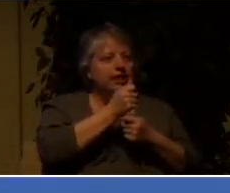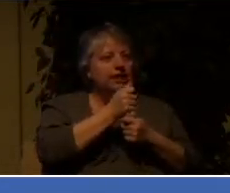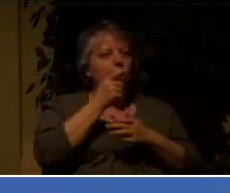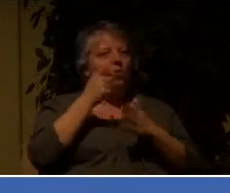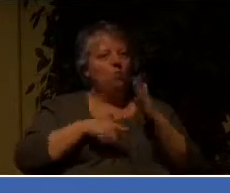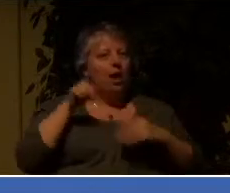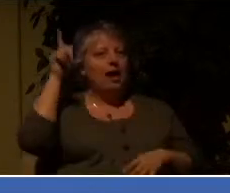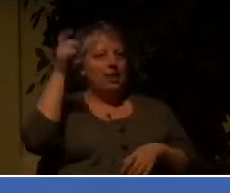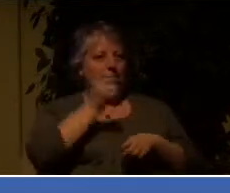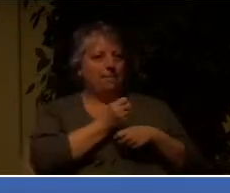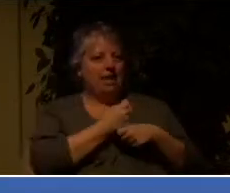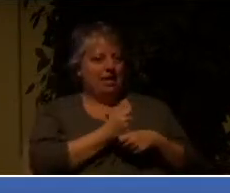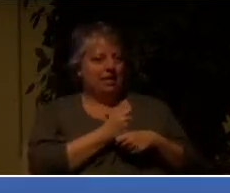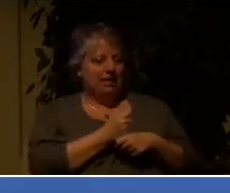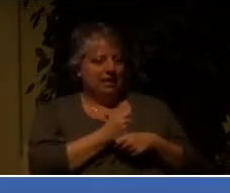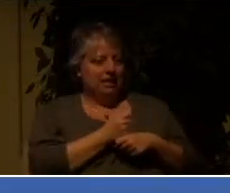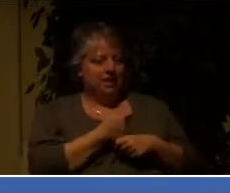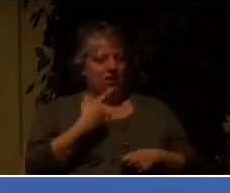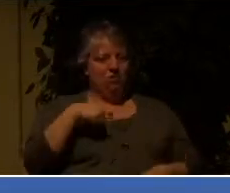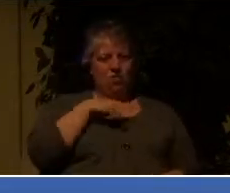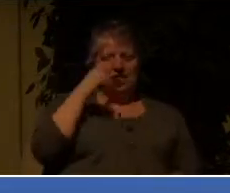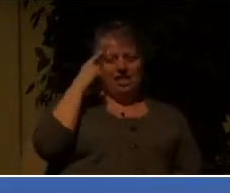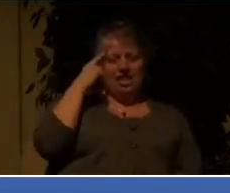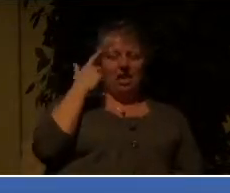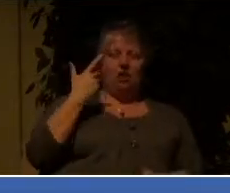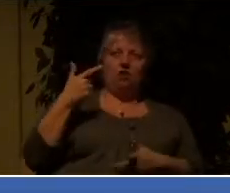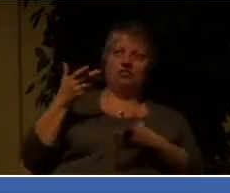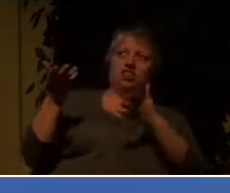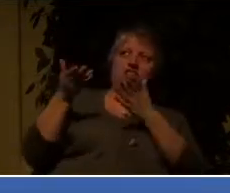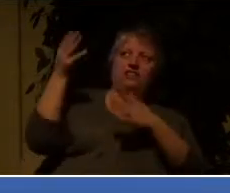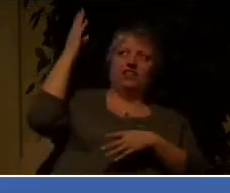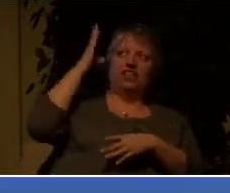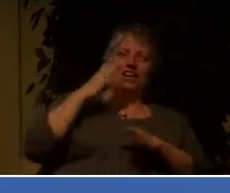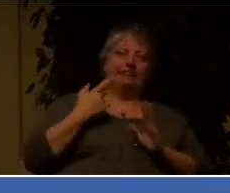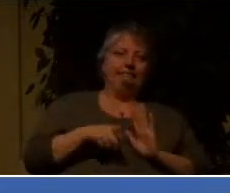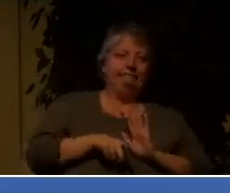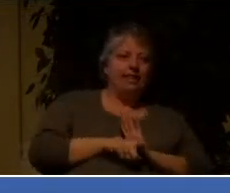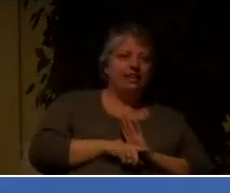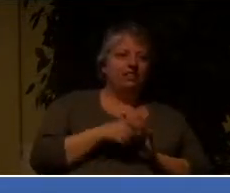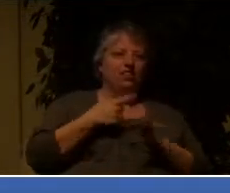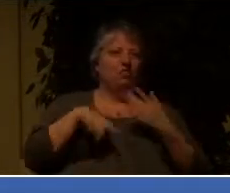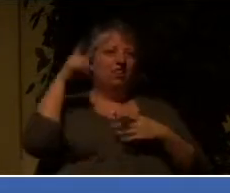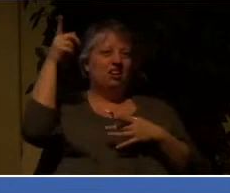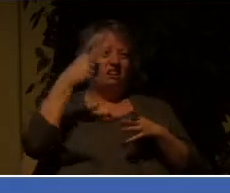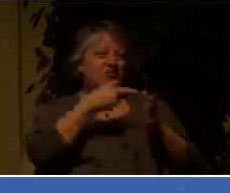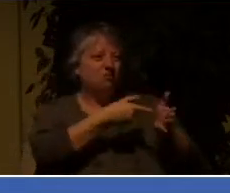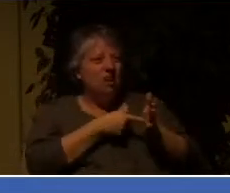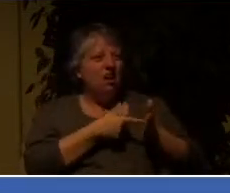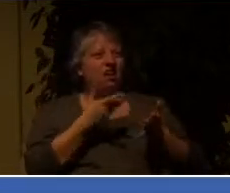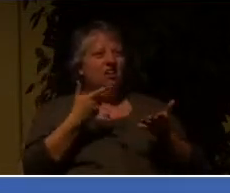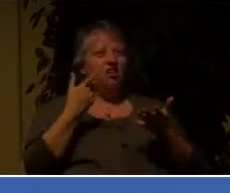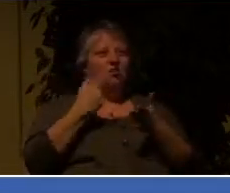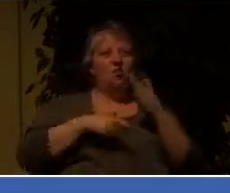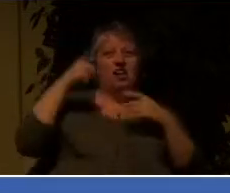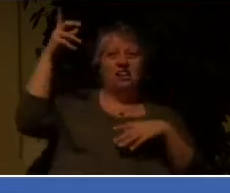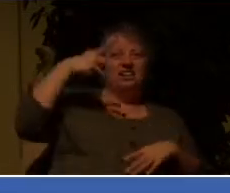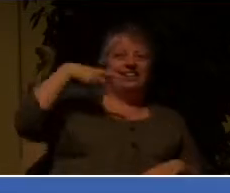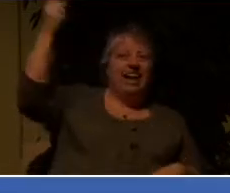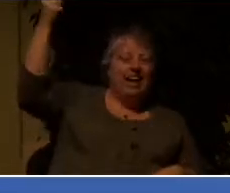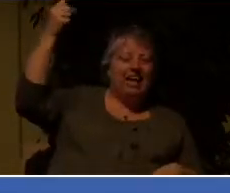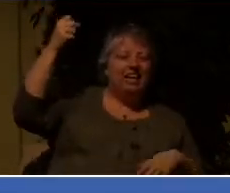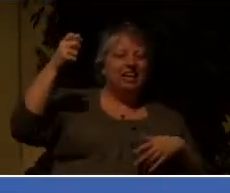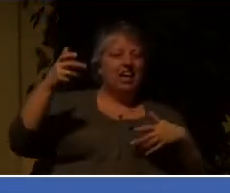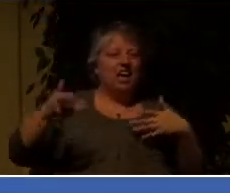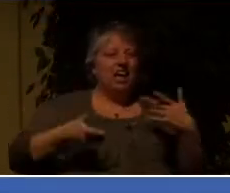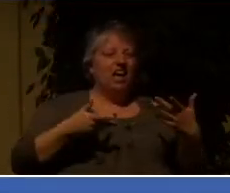see, we always think of serving God as something negative. What's God going to require of me or what's he going to take? God's perspective is